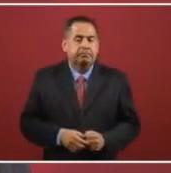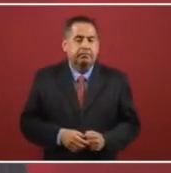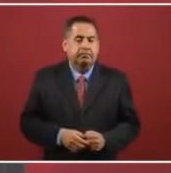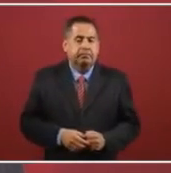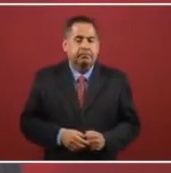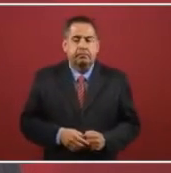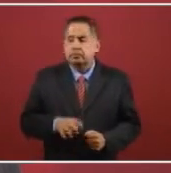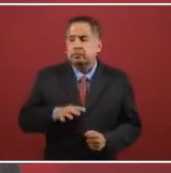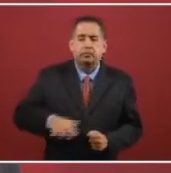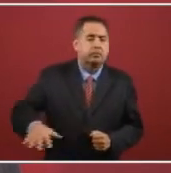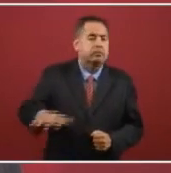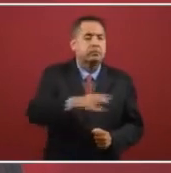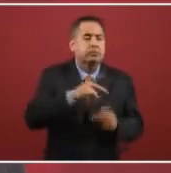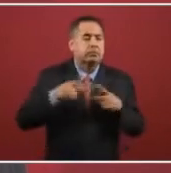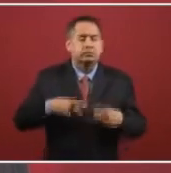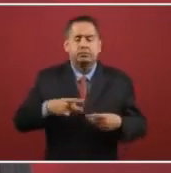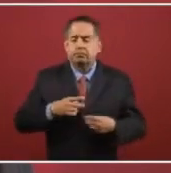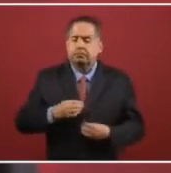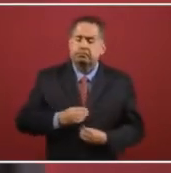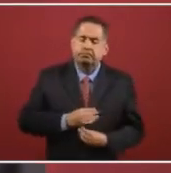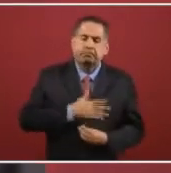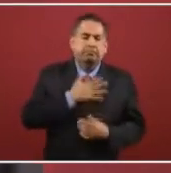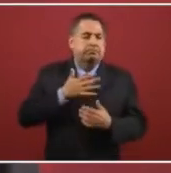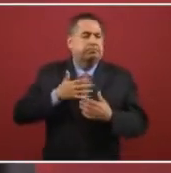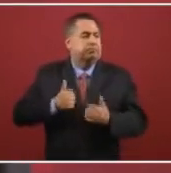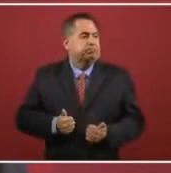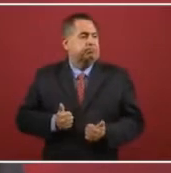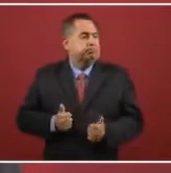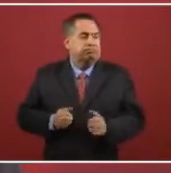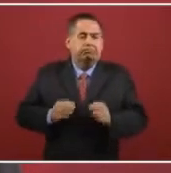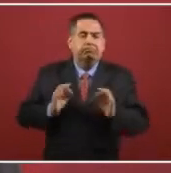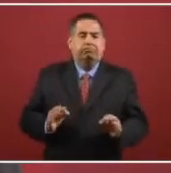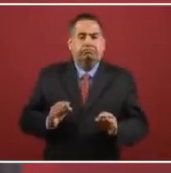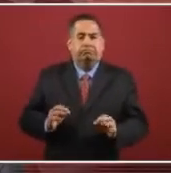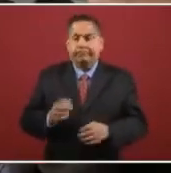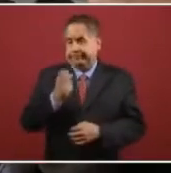The well-being of the country. Of the people.